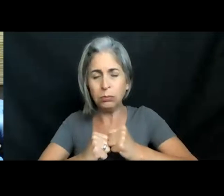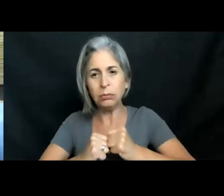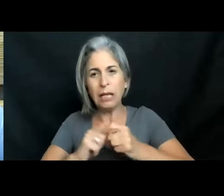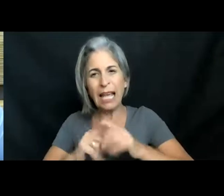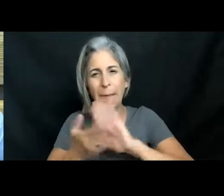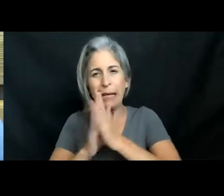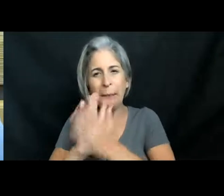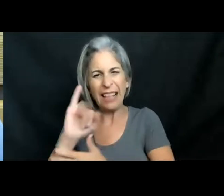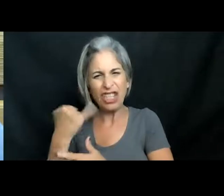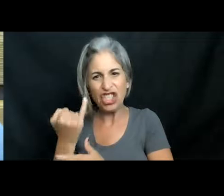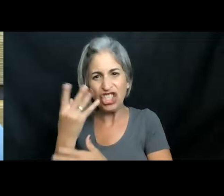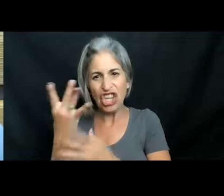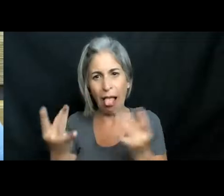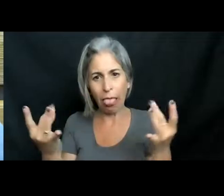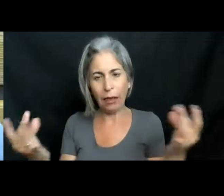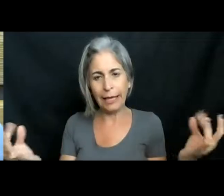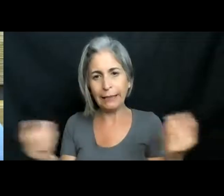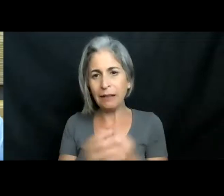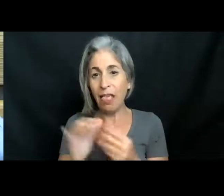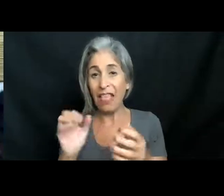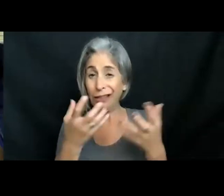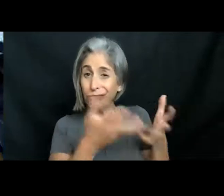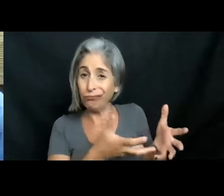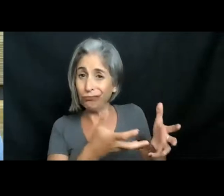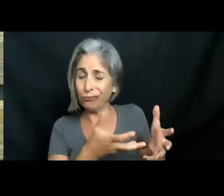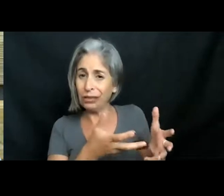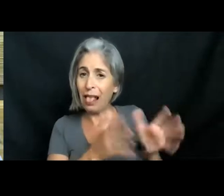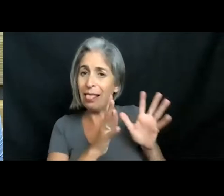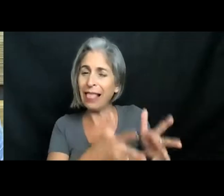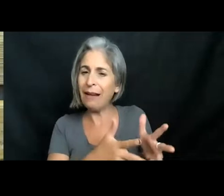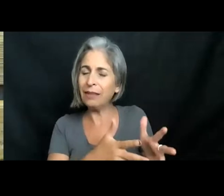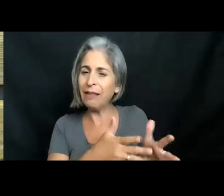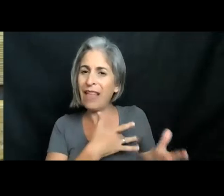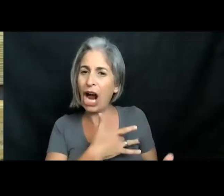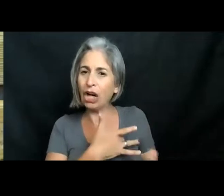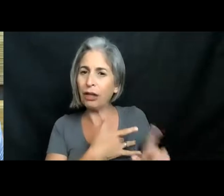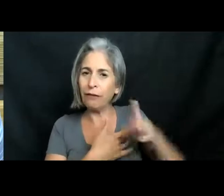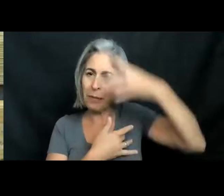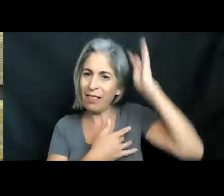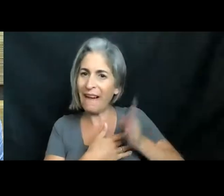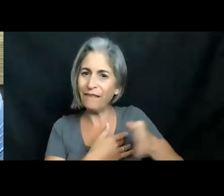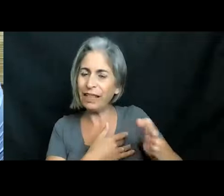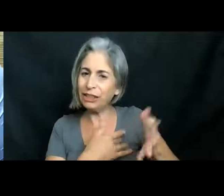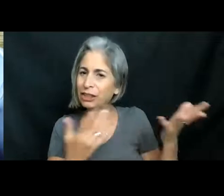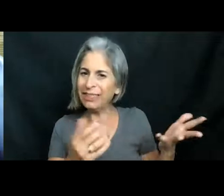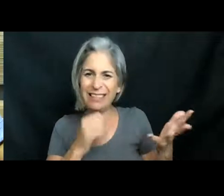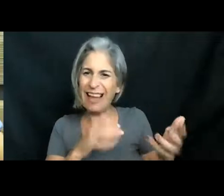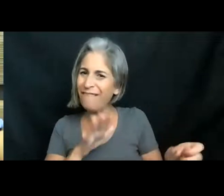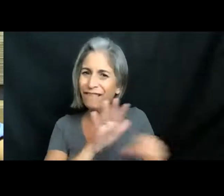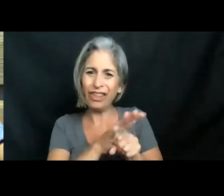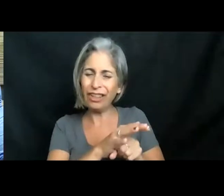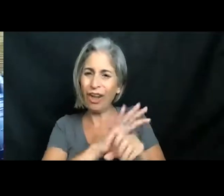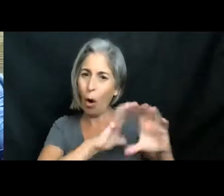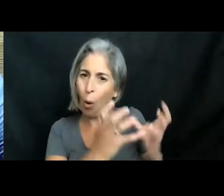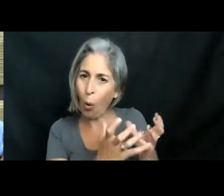jelly. So this big chunk right here is what's left of that lionfish's heart. Unfortunately, it is not a hole, but it is still